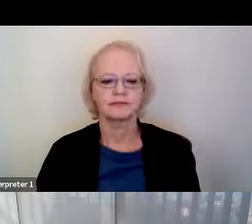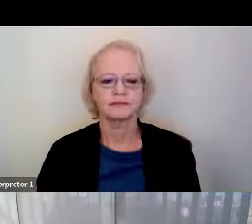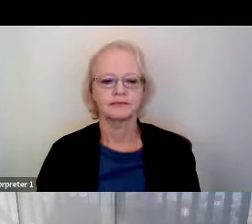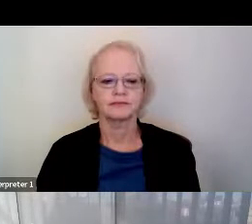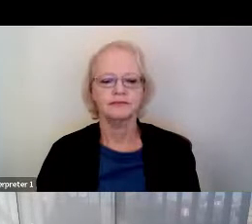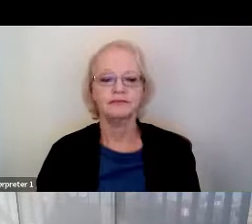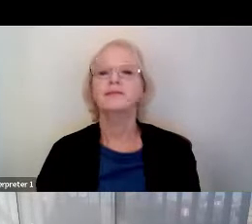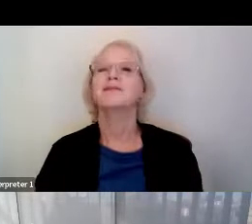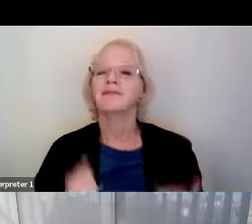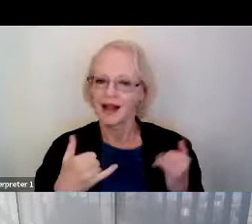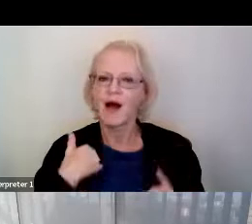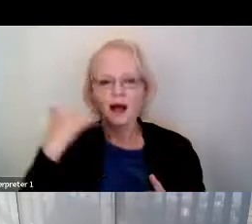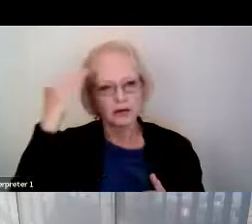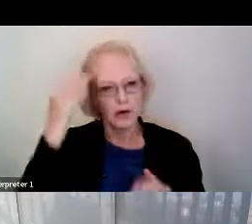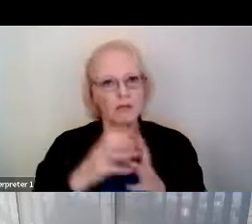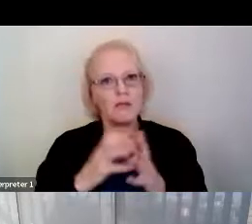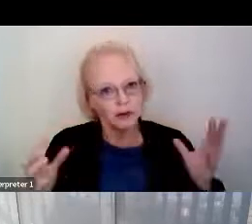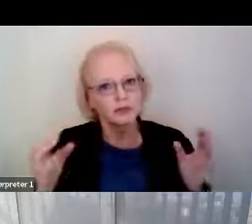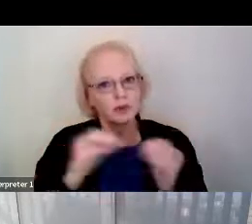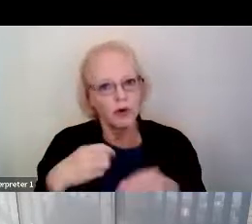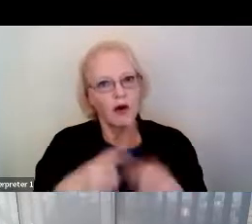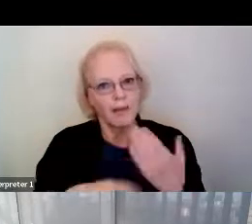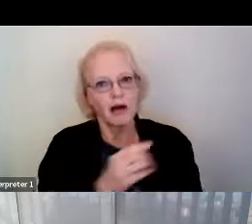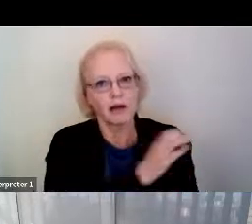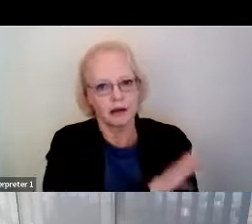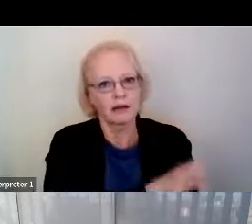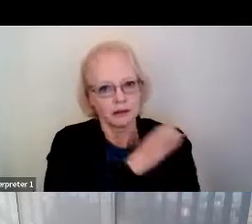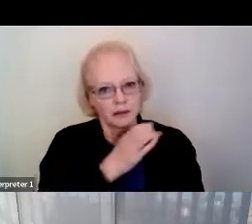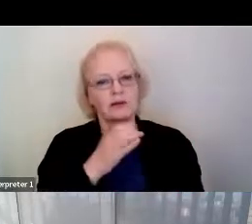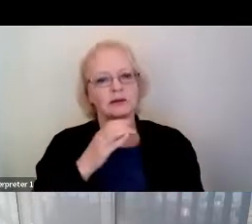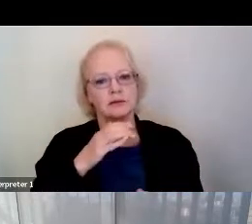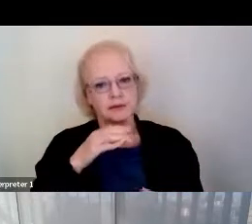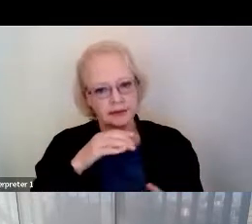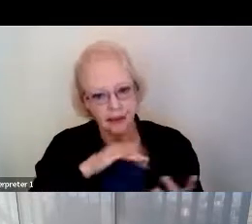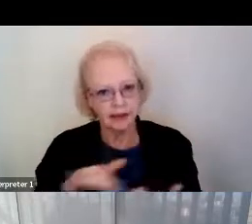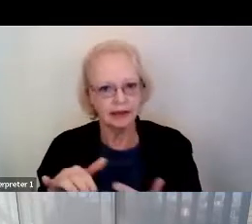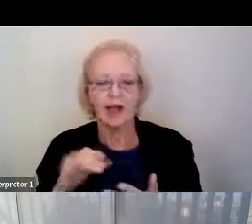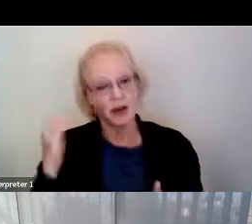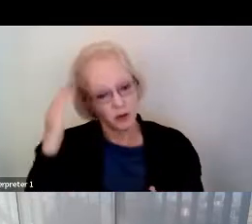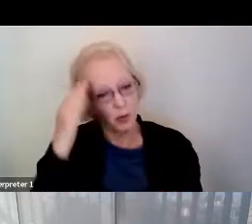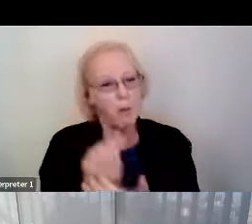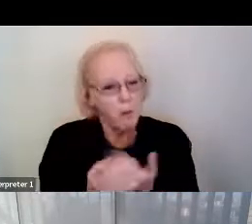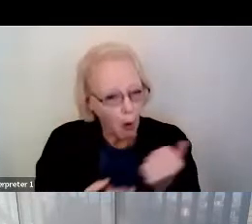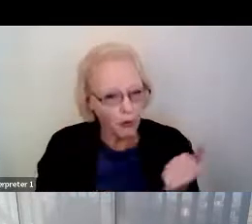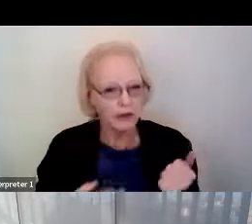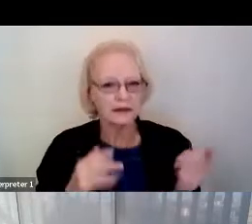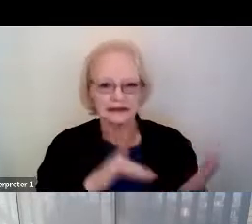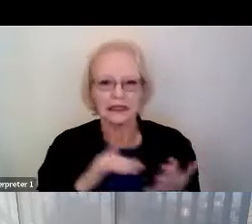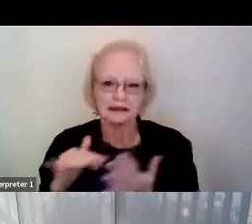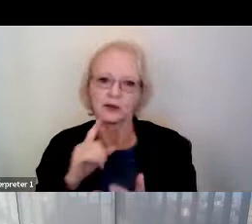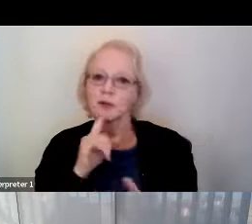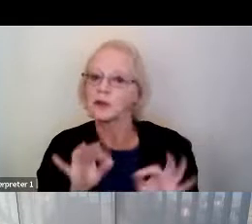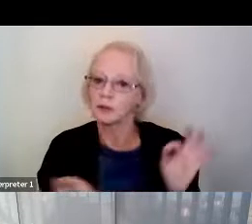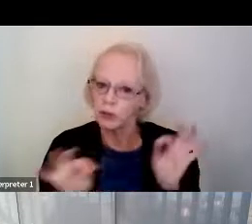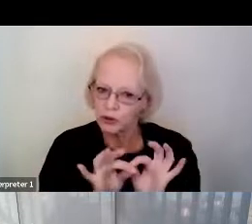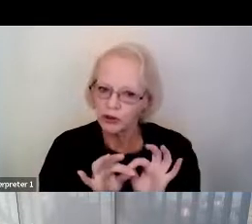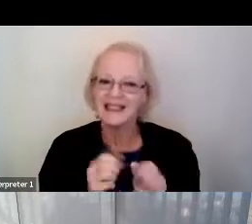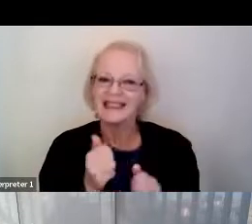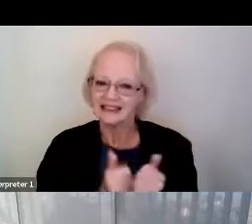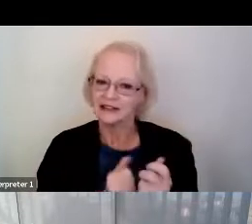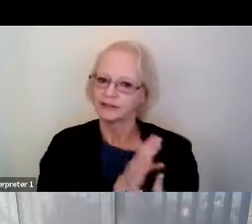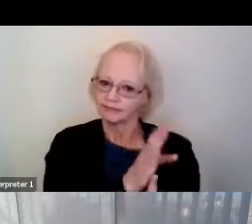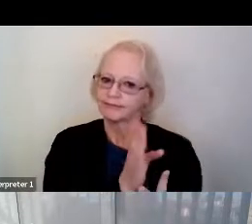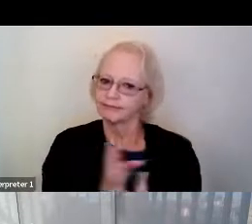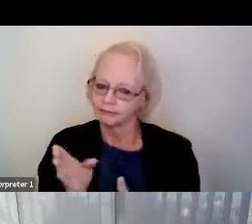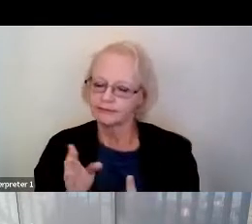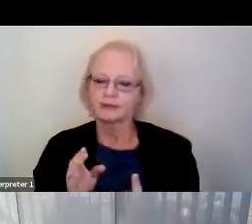Now I know much more about the clinical study, and I know both studies are very important, each one in its own way. I didn't realize